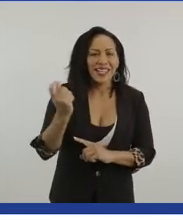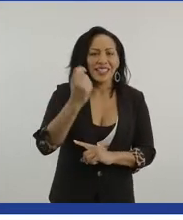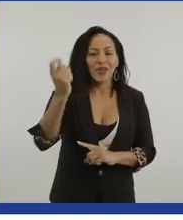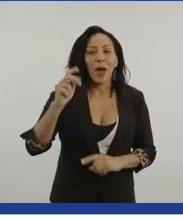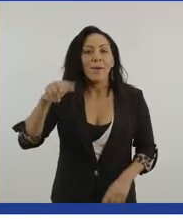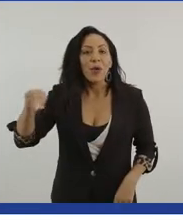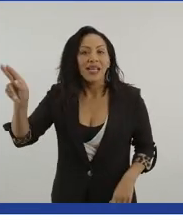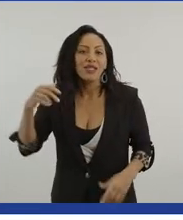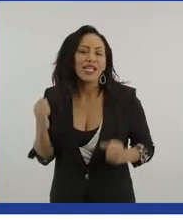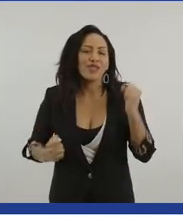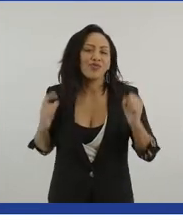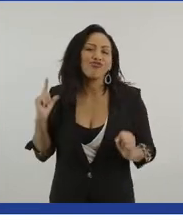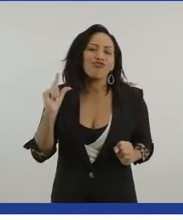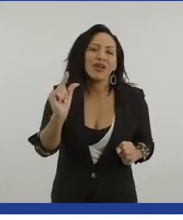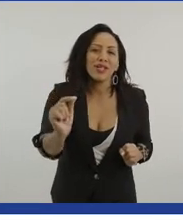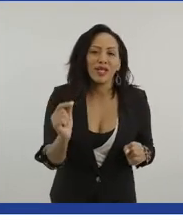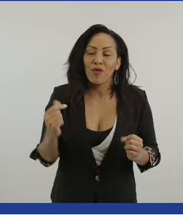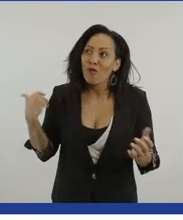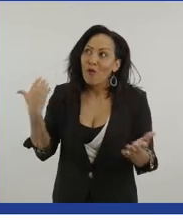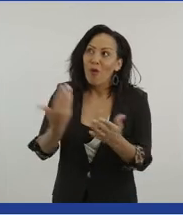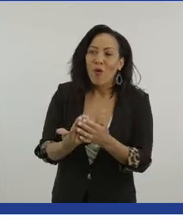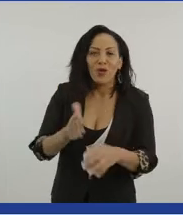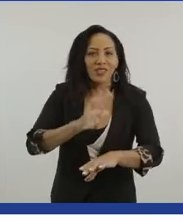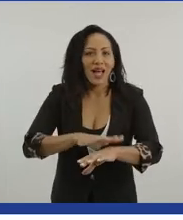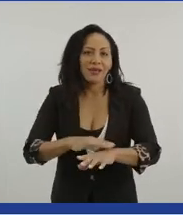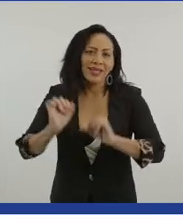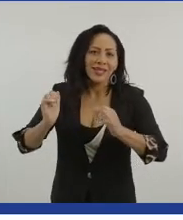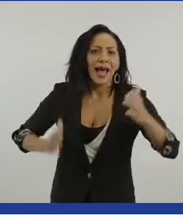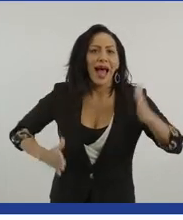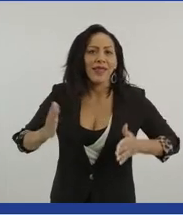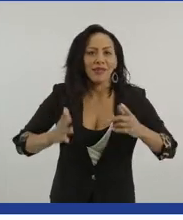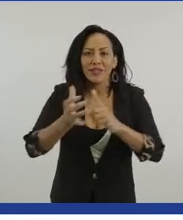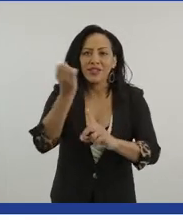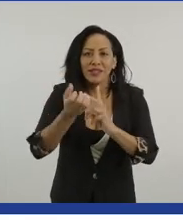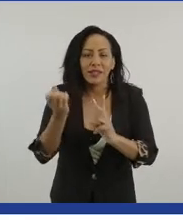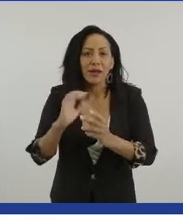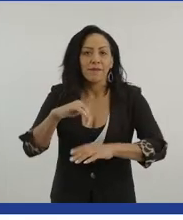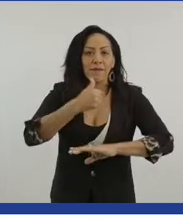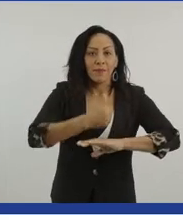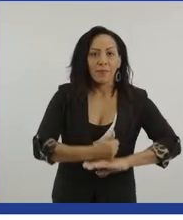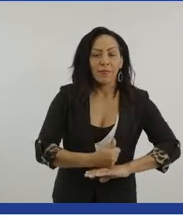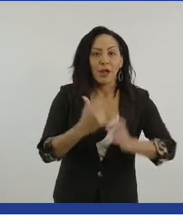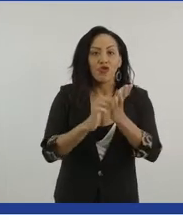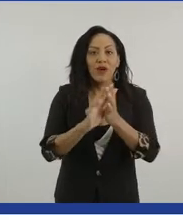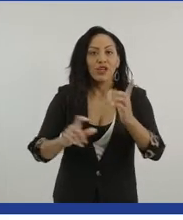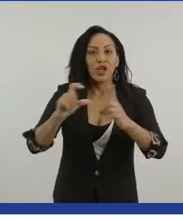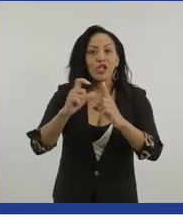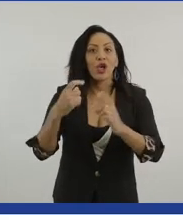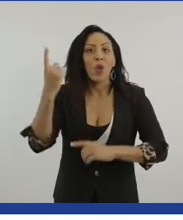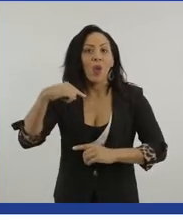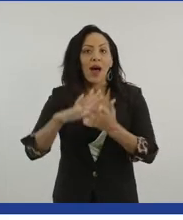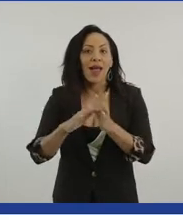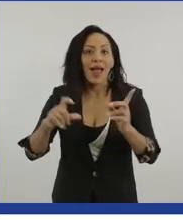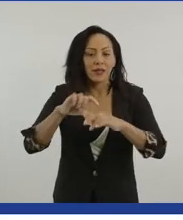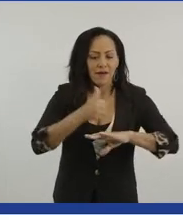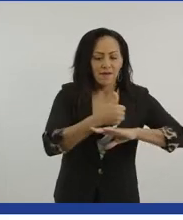sprinters of all times. In addition to his athletic achievements, he's also founded the Richard Whitehead Foundation, where